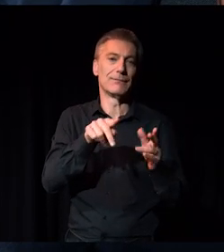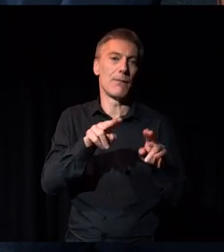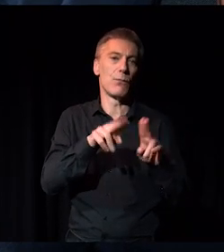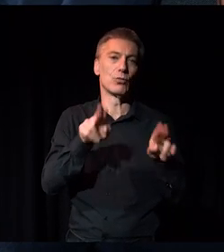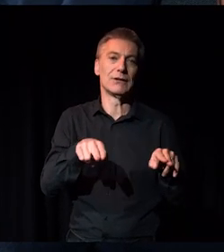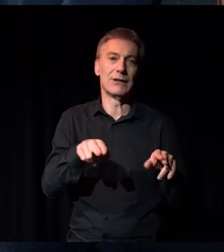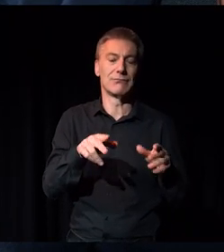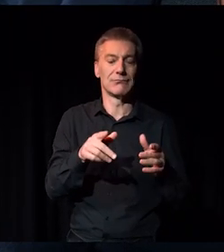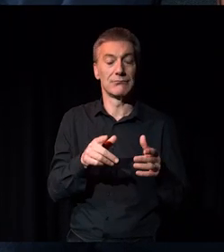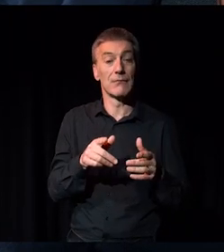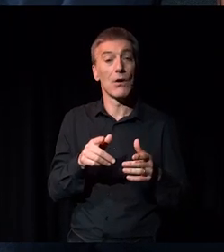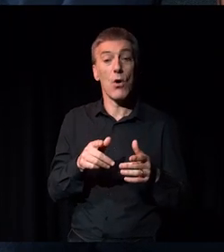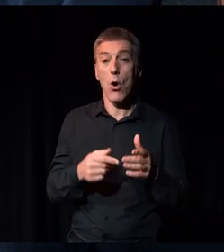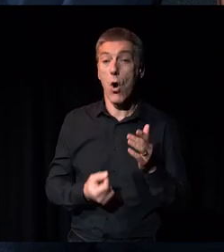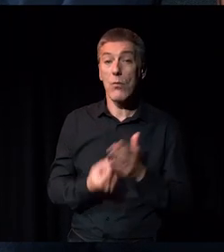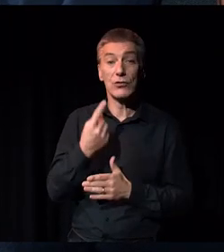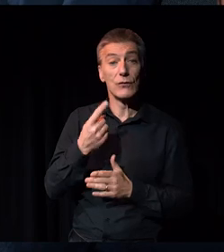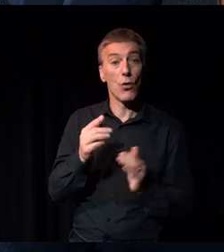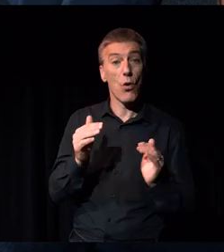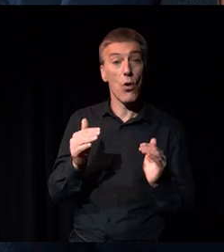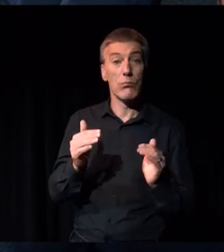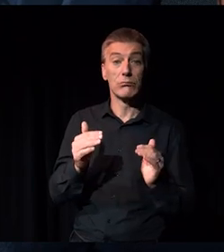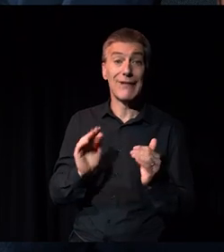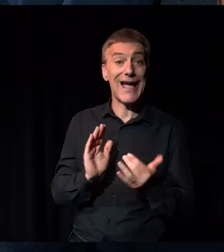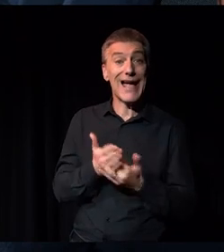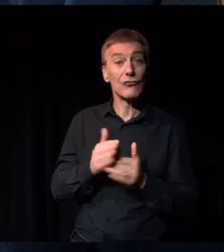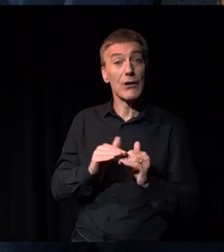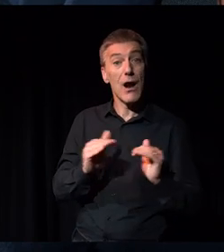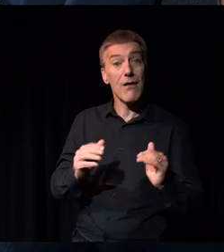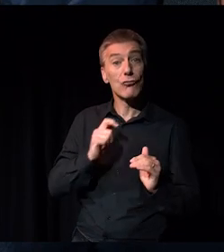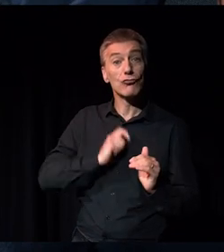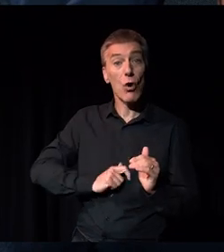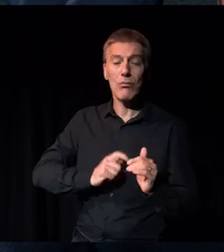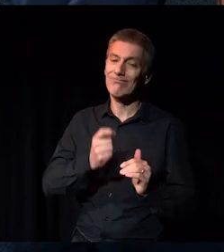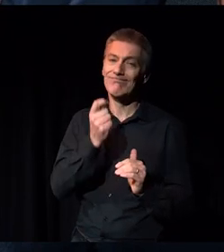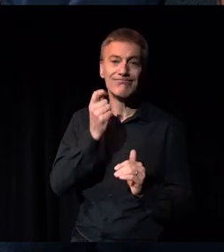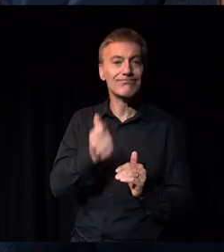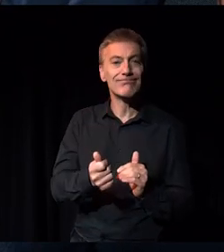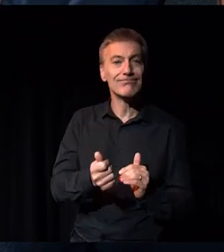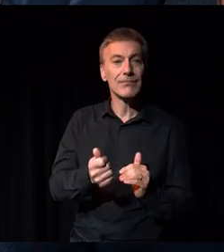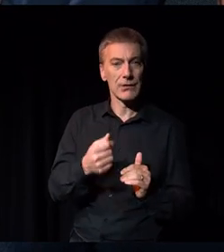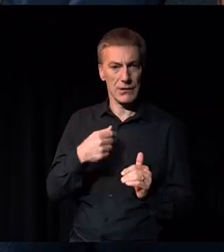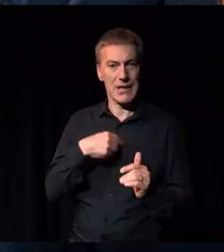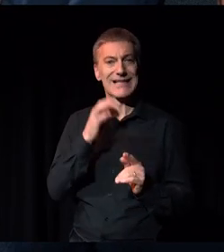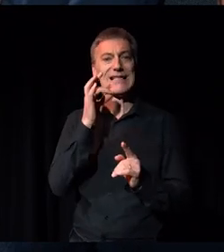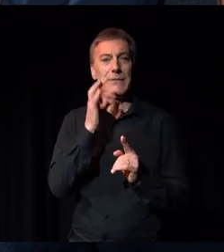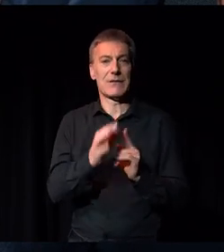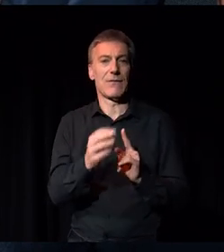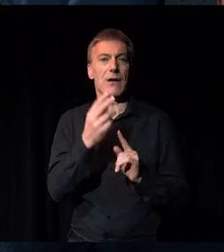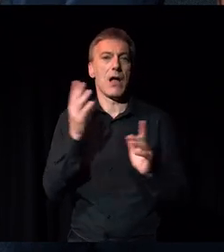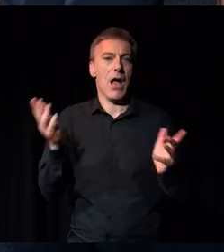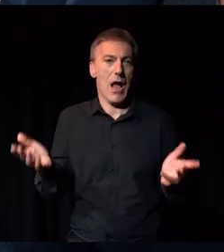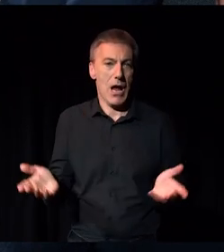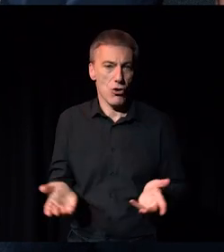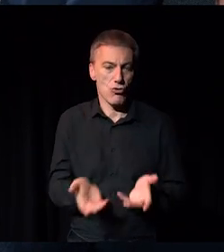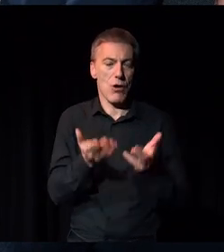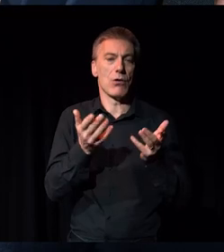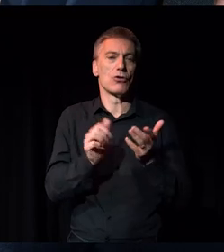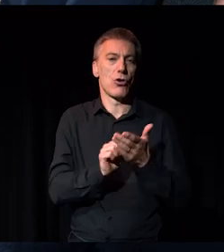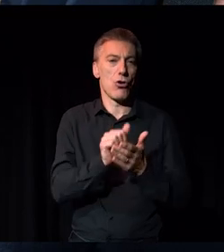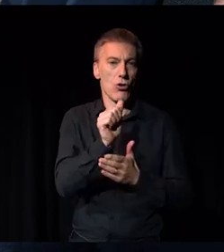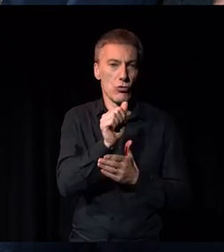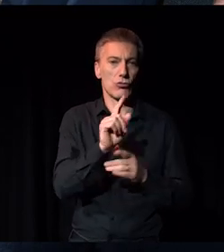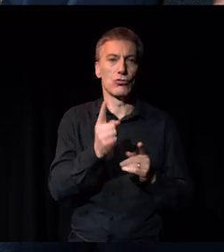entry level roles. So we are specifically encouraging arts organisations and cultural